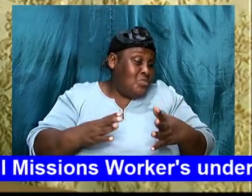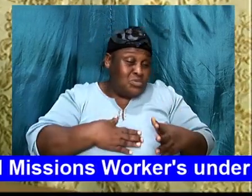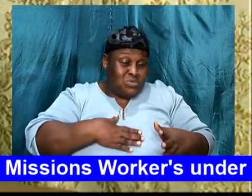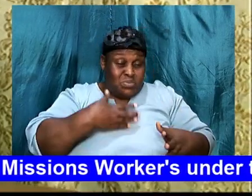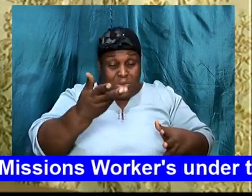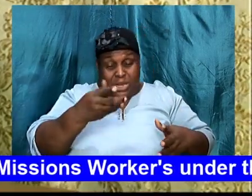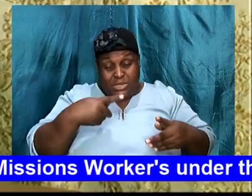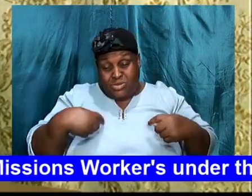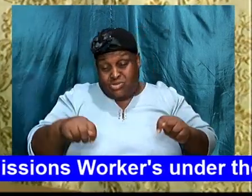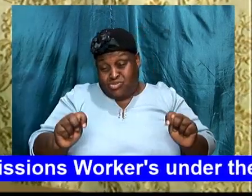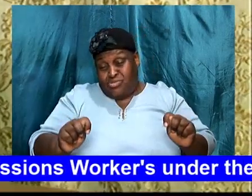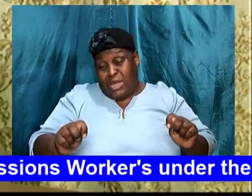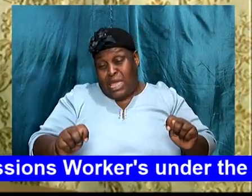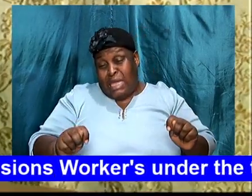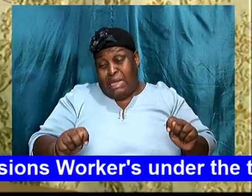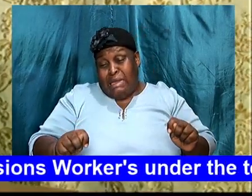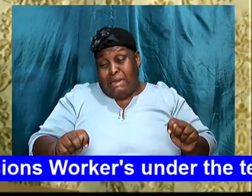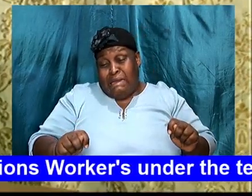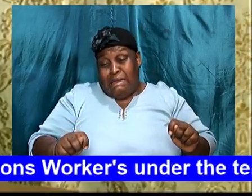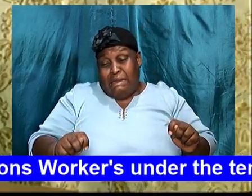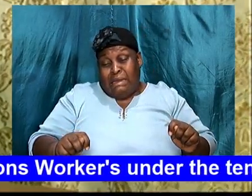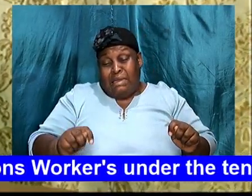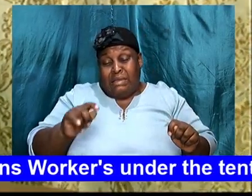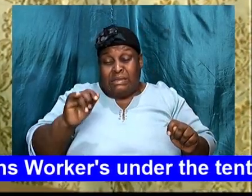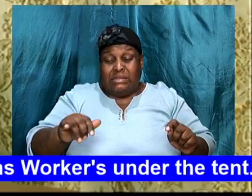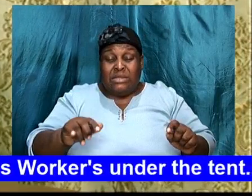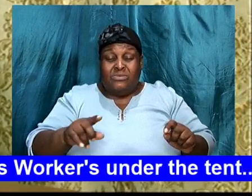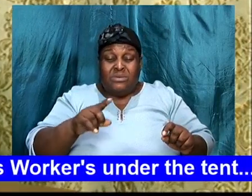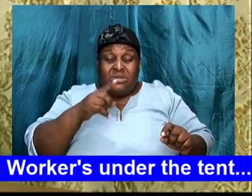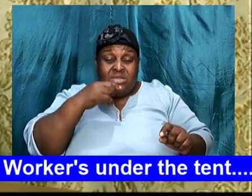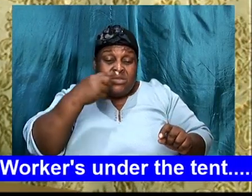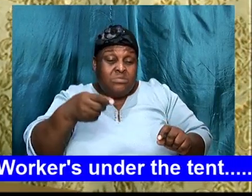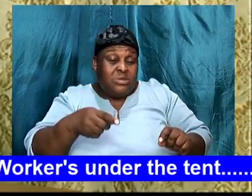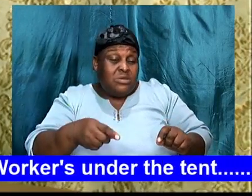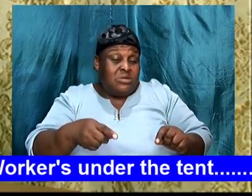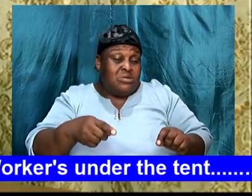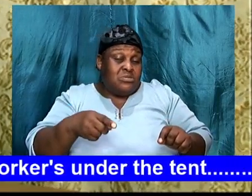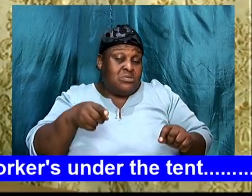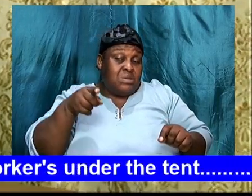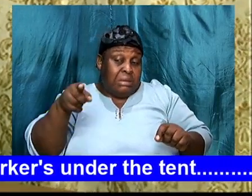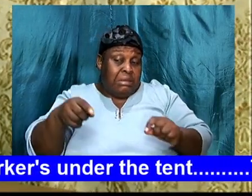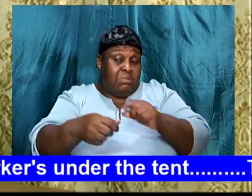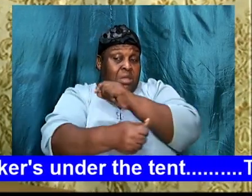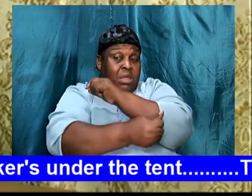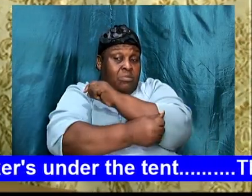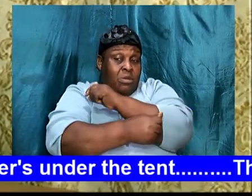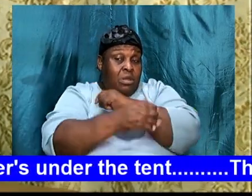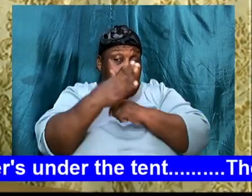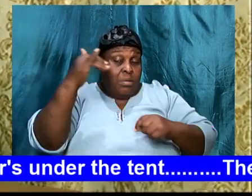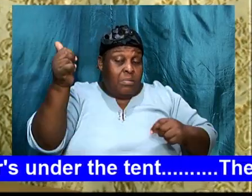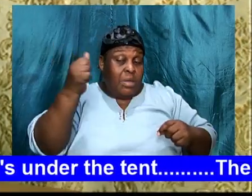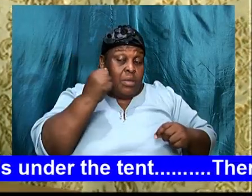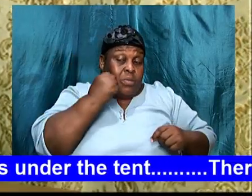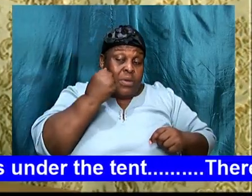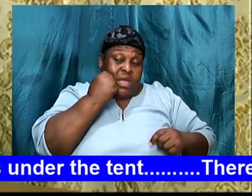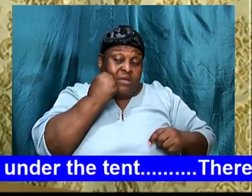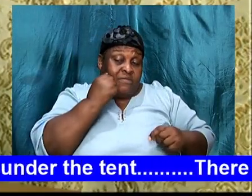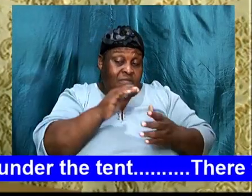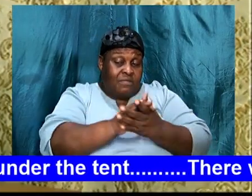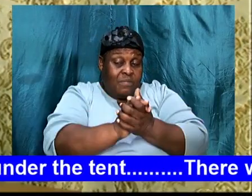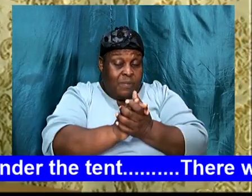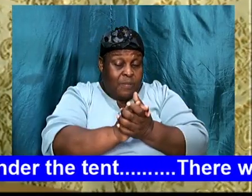what was suggested to him, by his wife. And the Bible says, in Genesis chapter 15, that we just read,